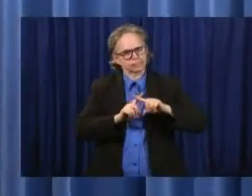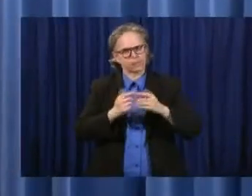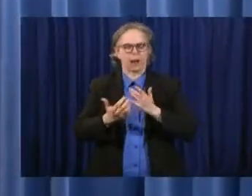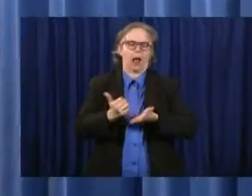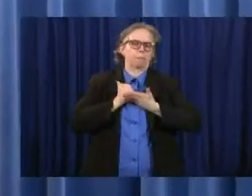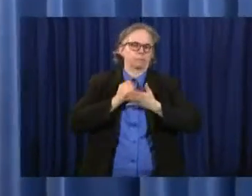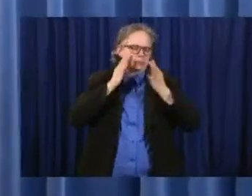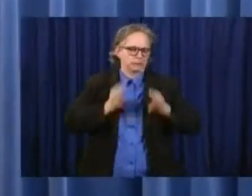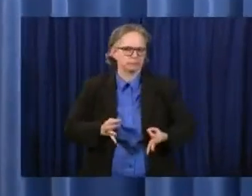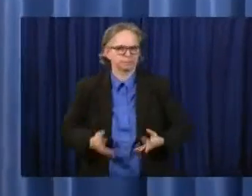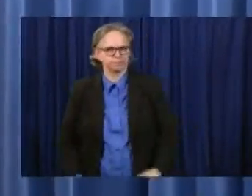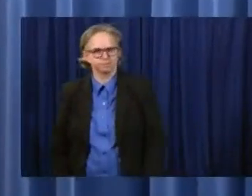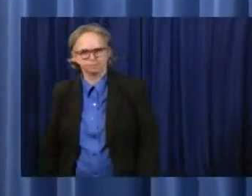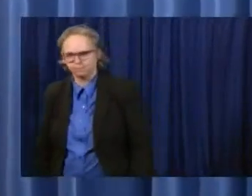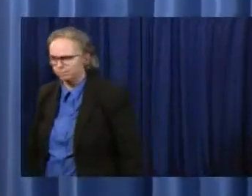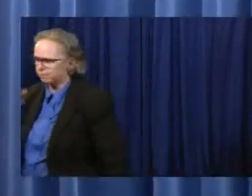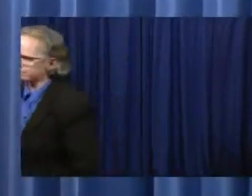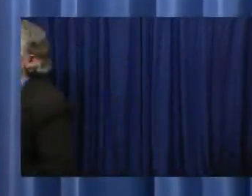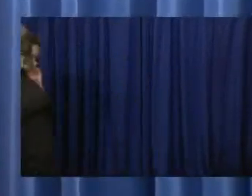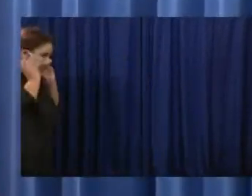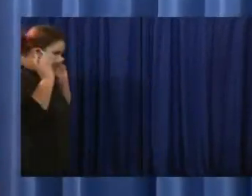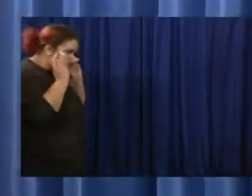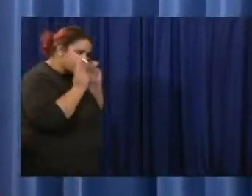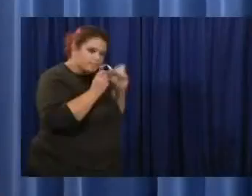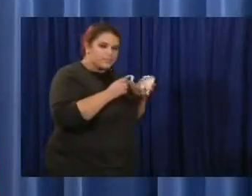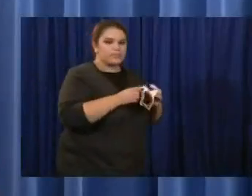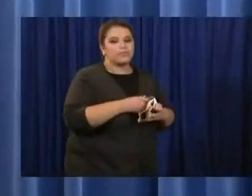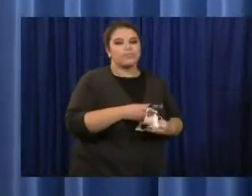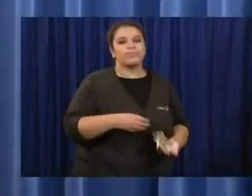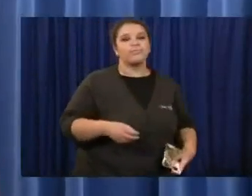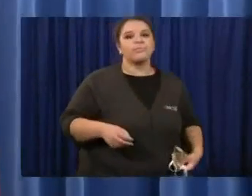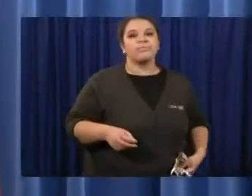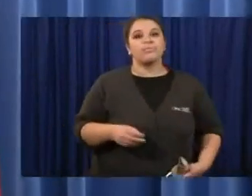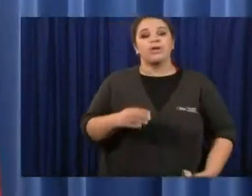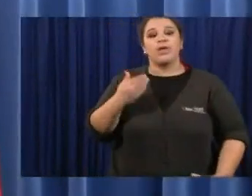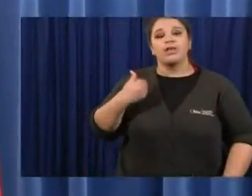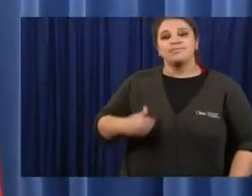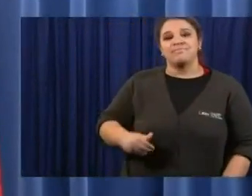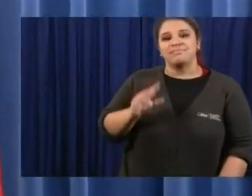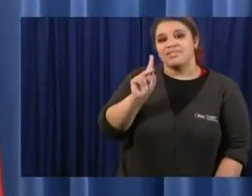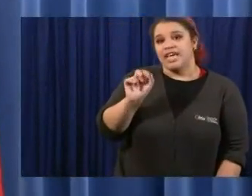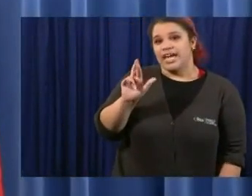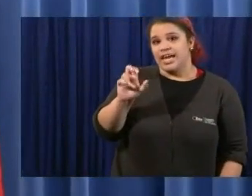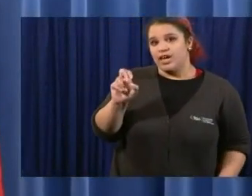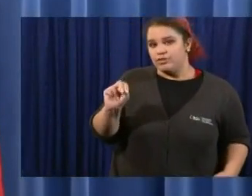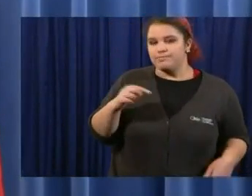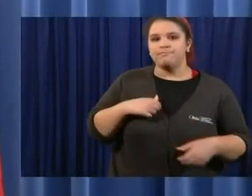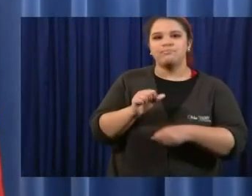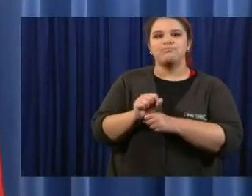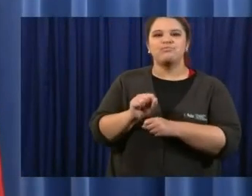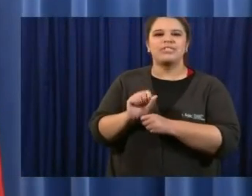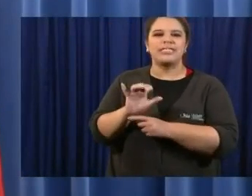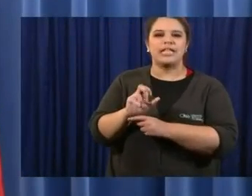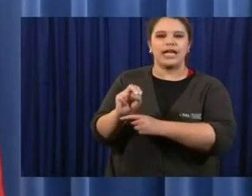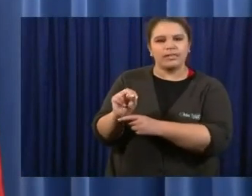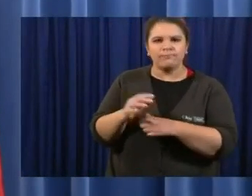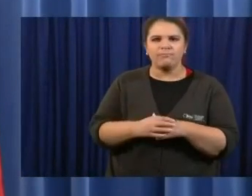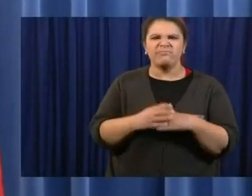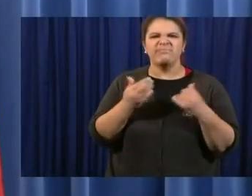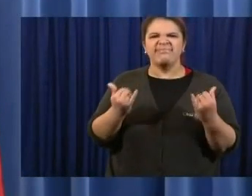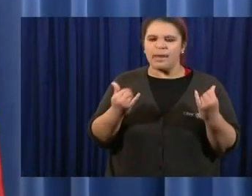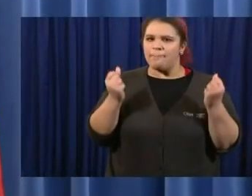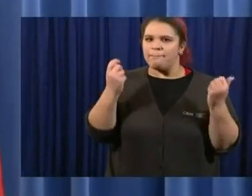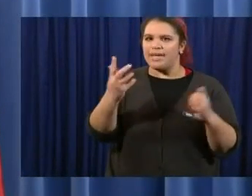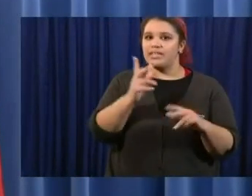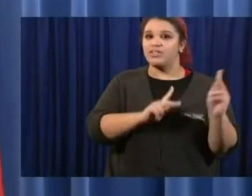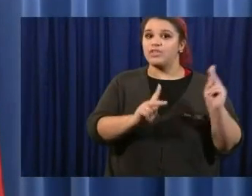Good afternoon, Governor. Karen Johnson, WLWT Cincinnati. We're hearing from a lot of 1099 employees who are falling through